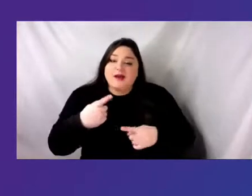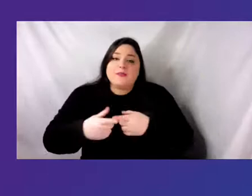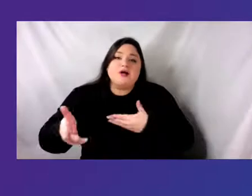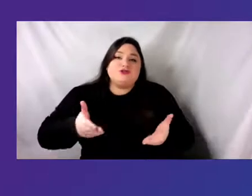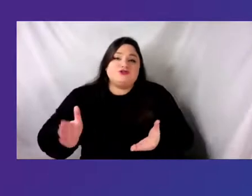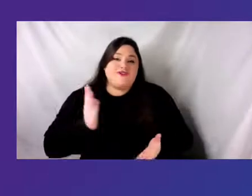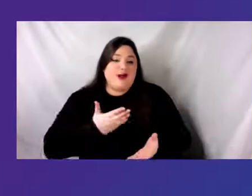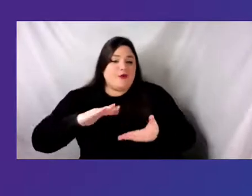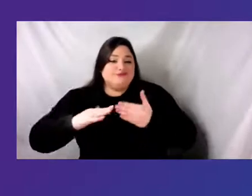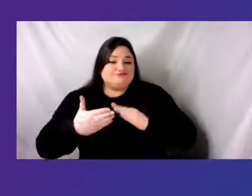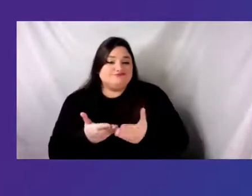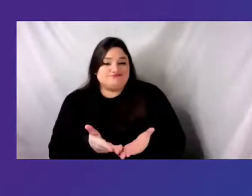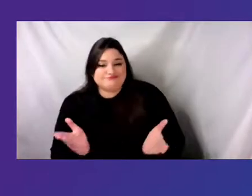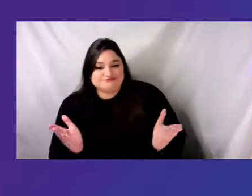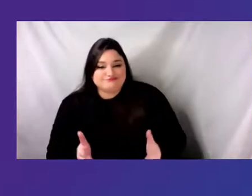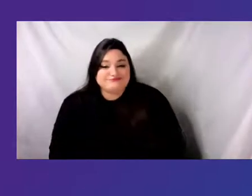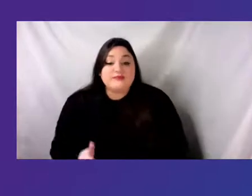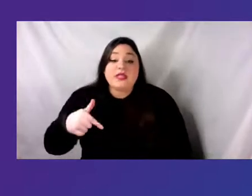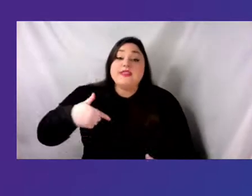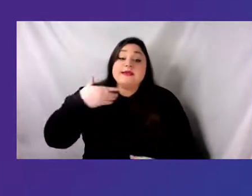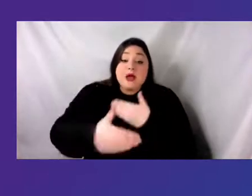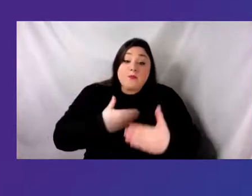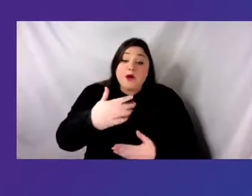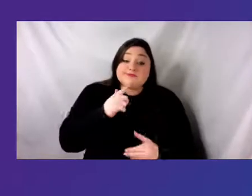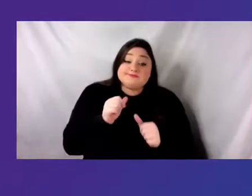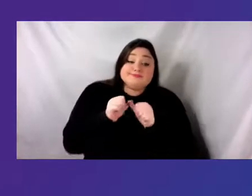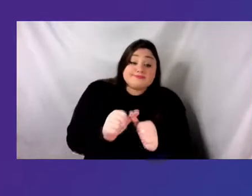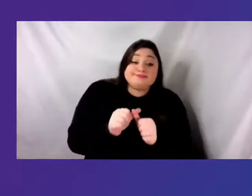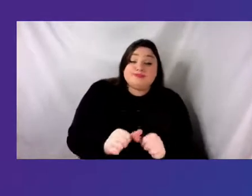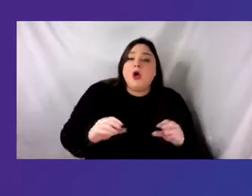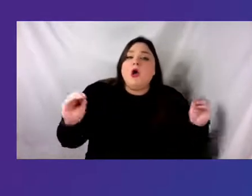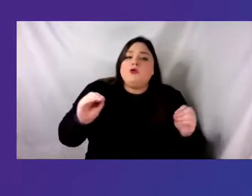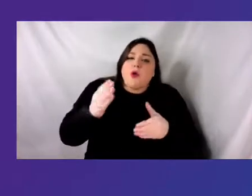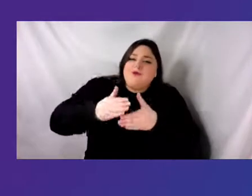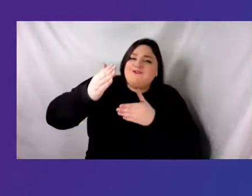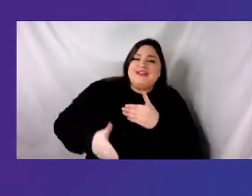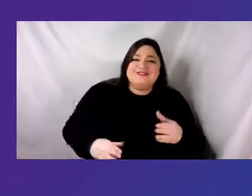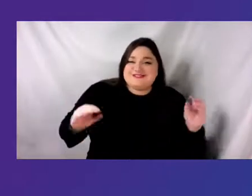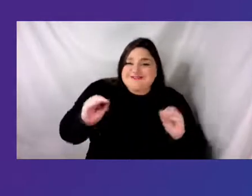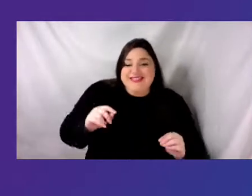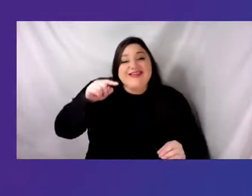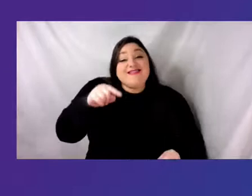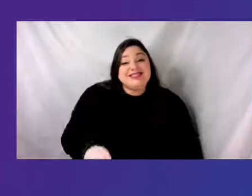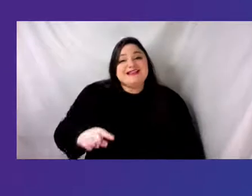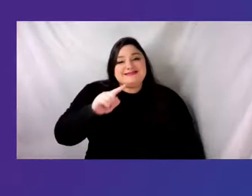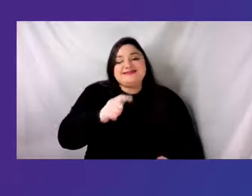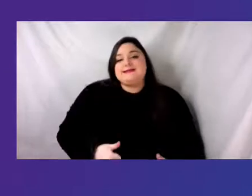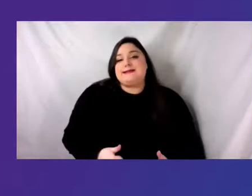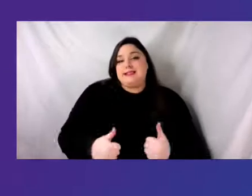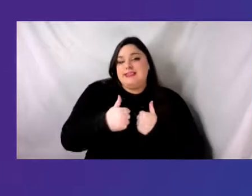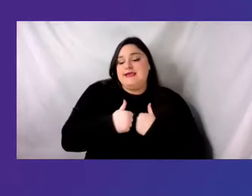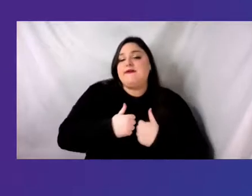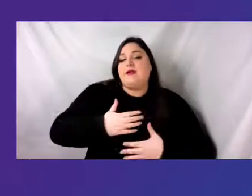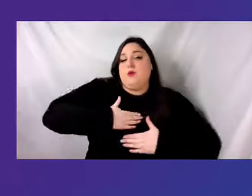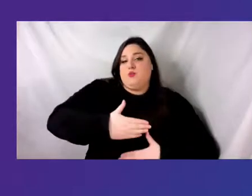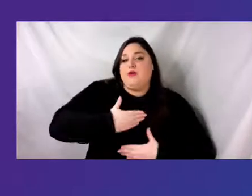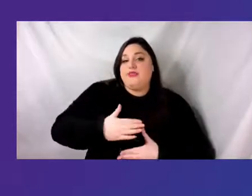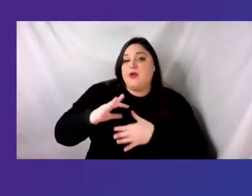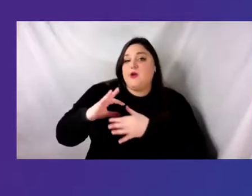iterative, for which there is no arrival point. Rather, it's a living, breathing relationship that requires learning,